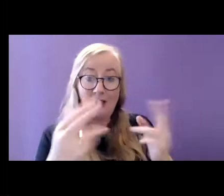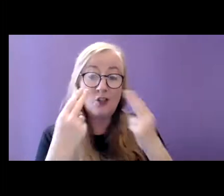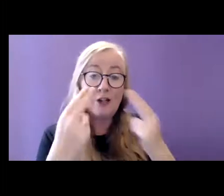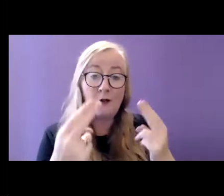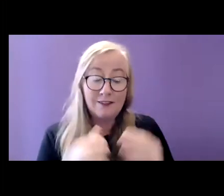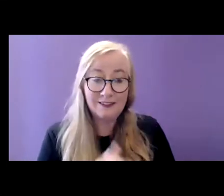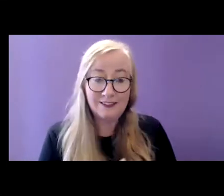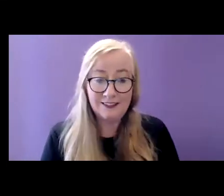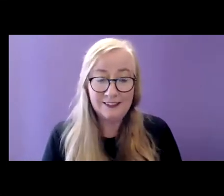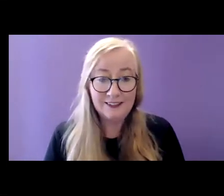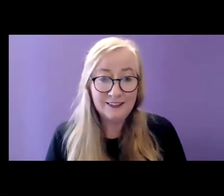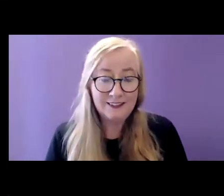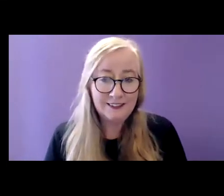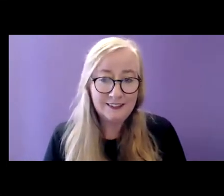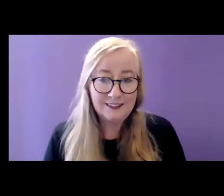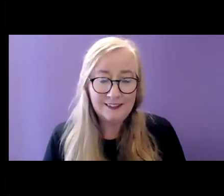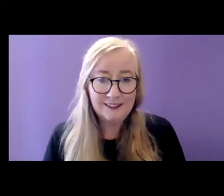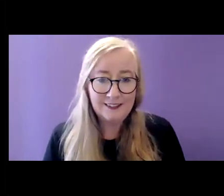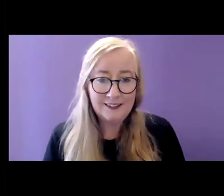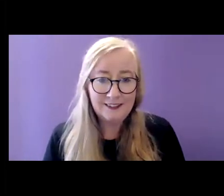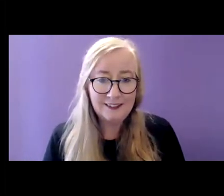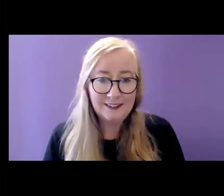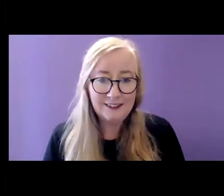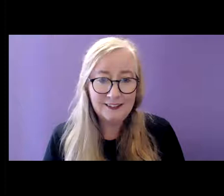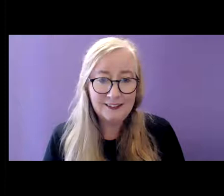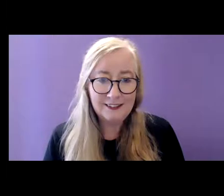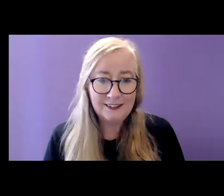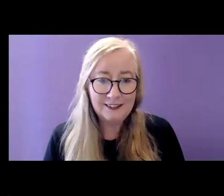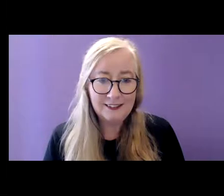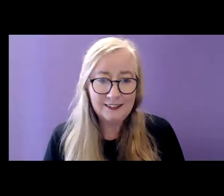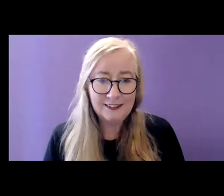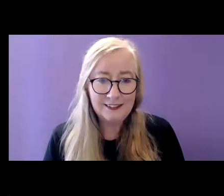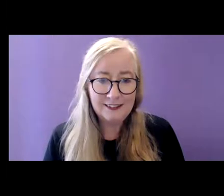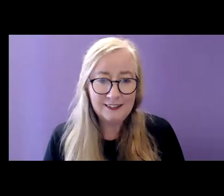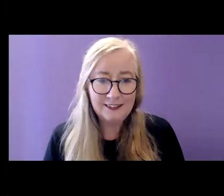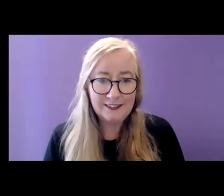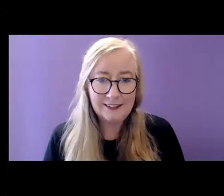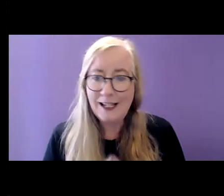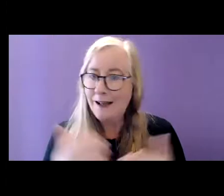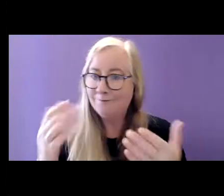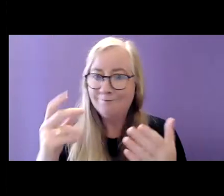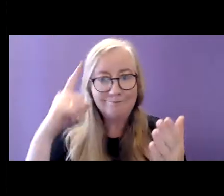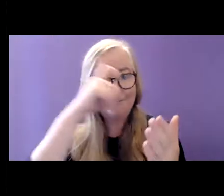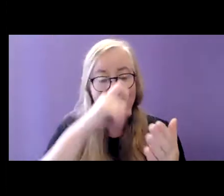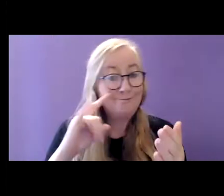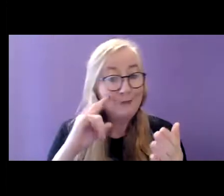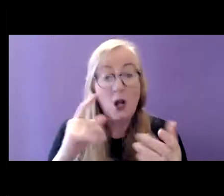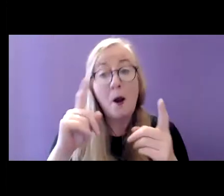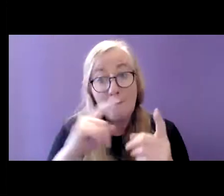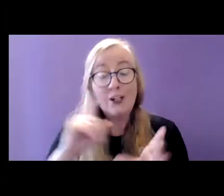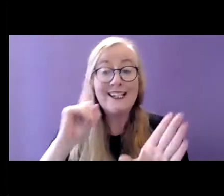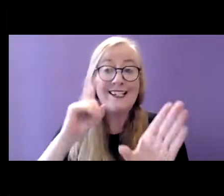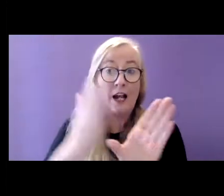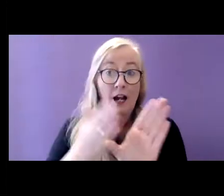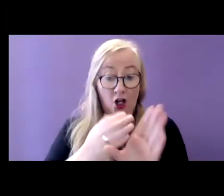difficulties are both a cause of and consequence of homelessness. The psychological stress and poor